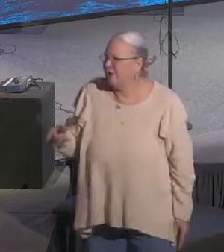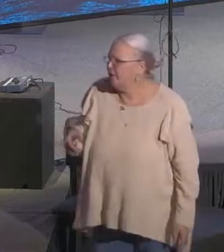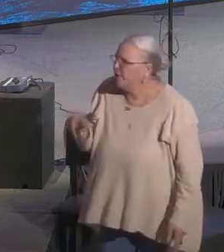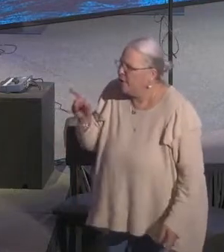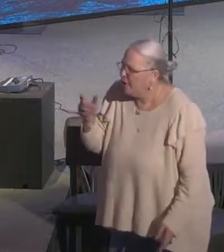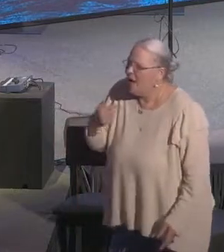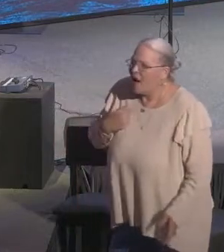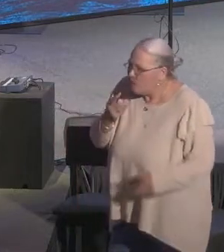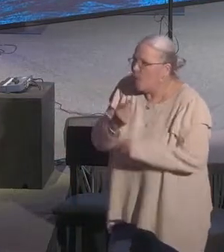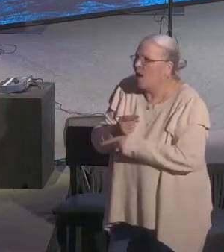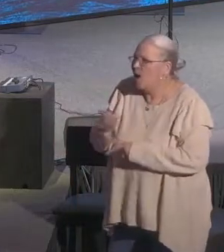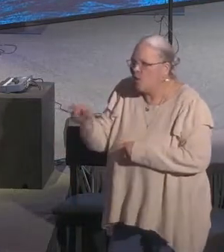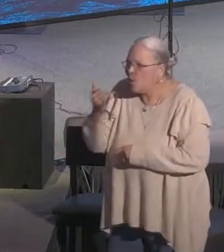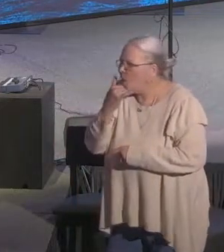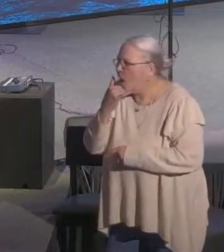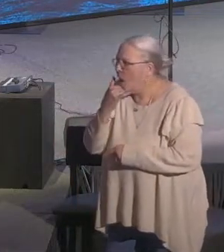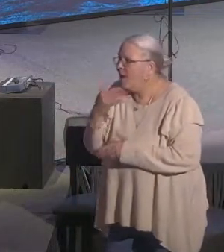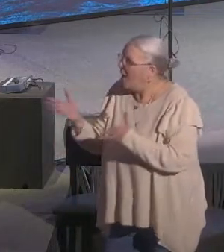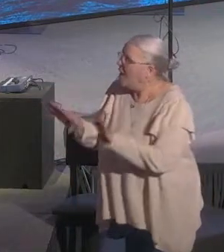love to tell you how right I am.